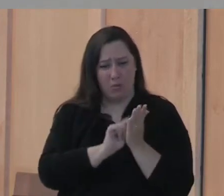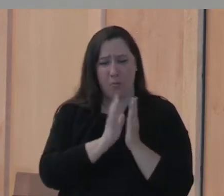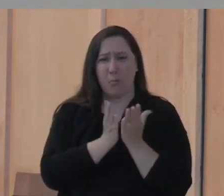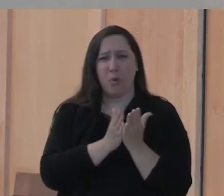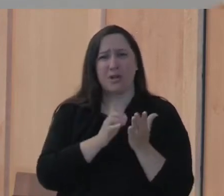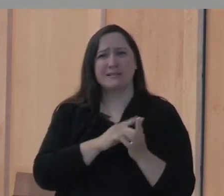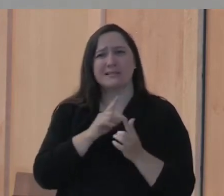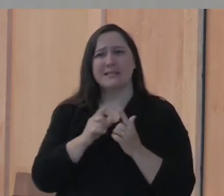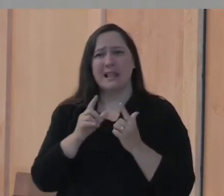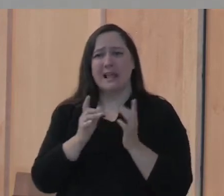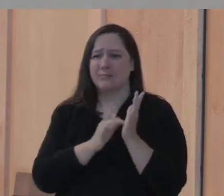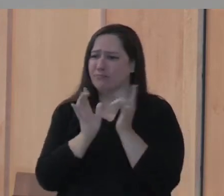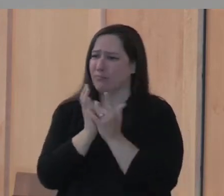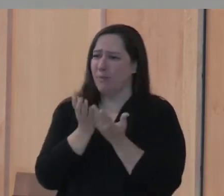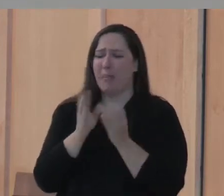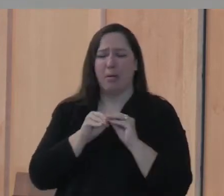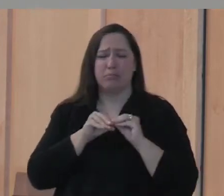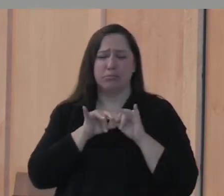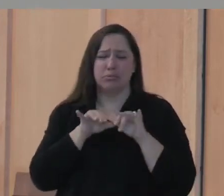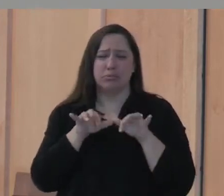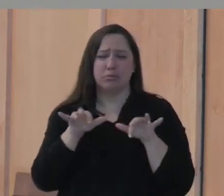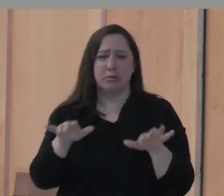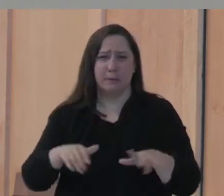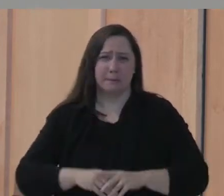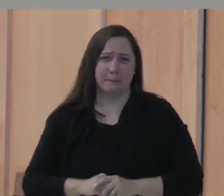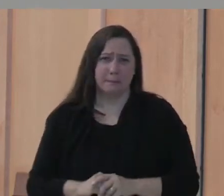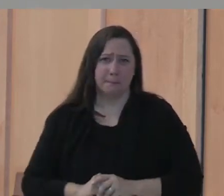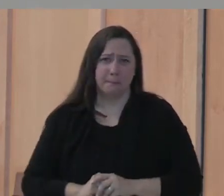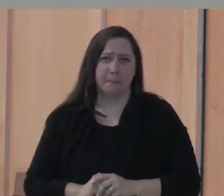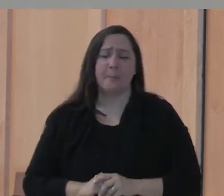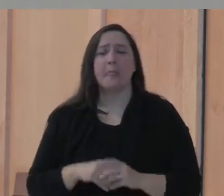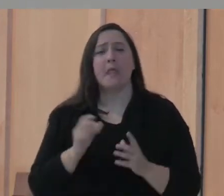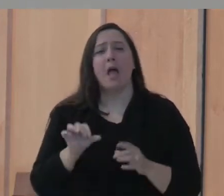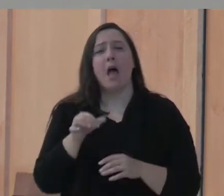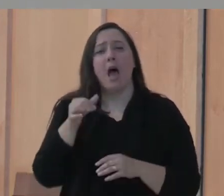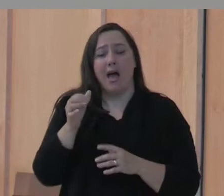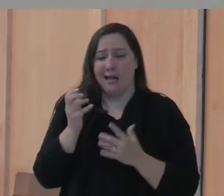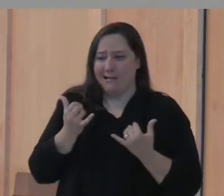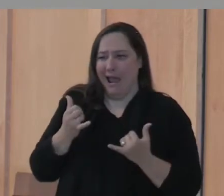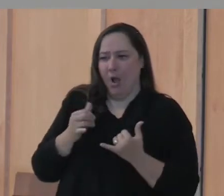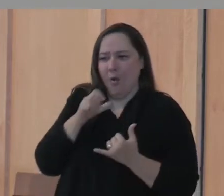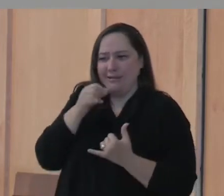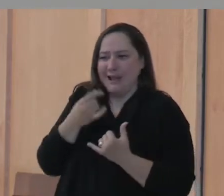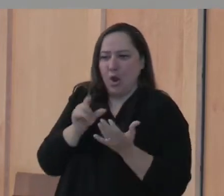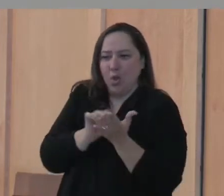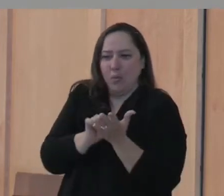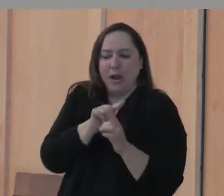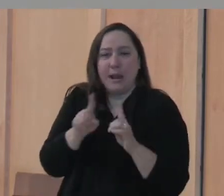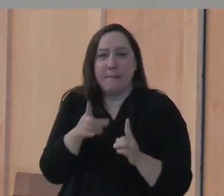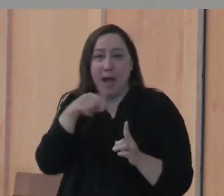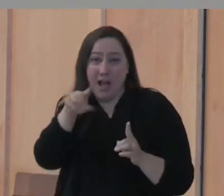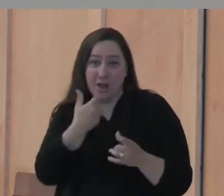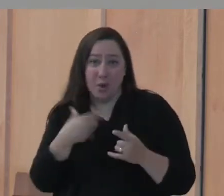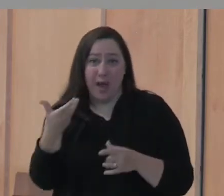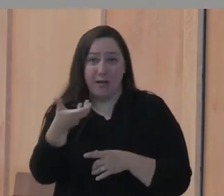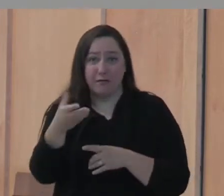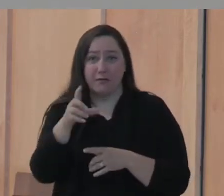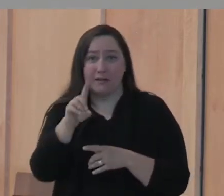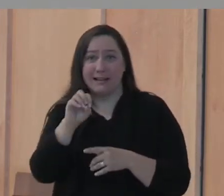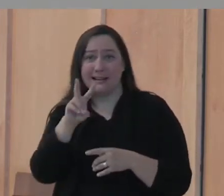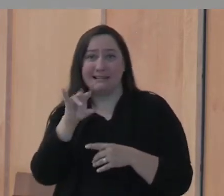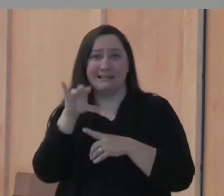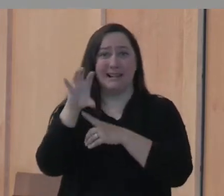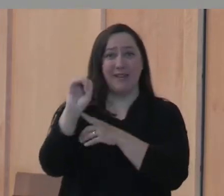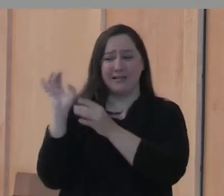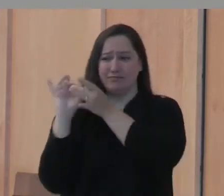went out in a way it never had before. In our age, it's not just the printed Bible, but if you have any device that's connected to the